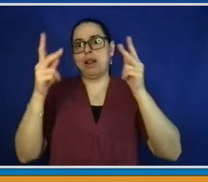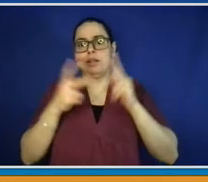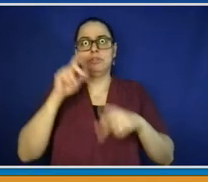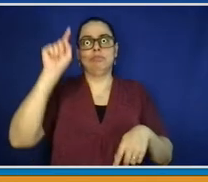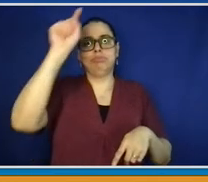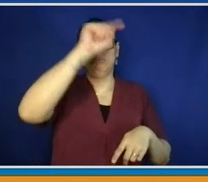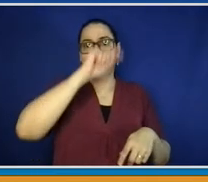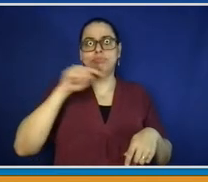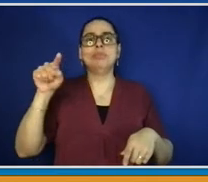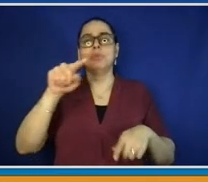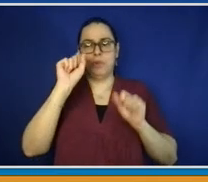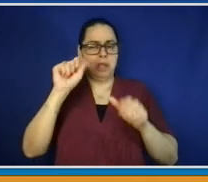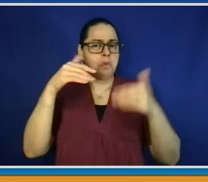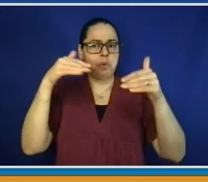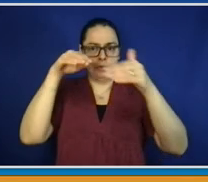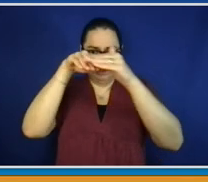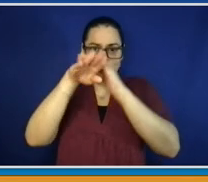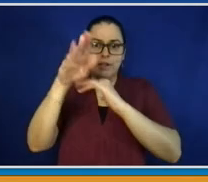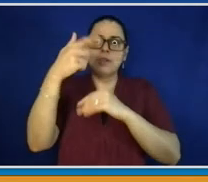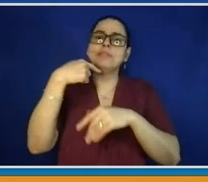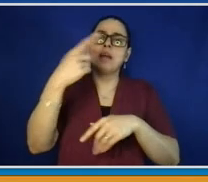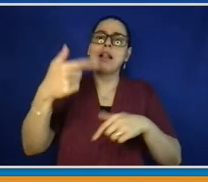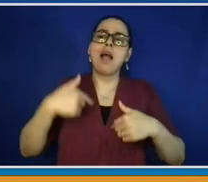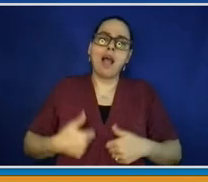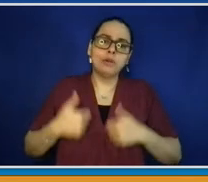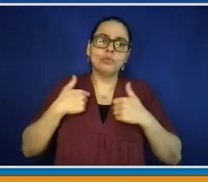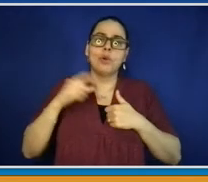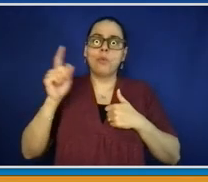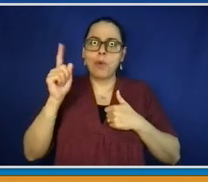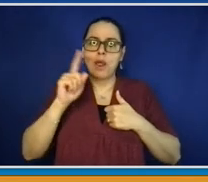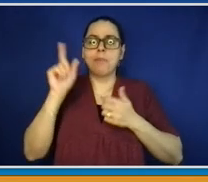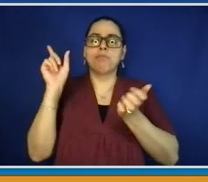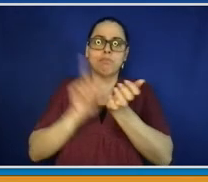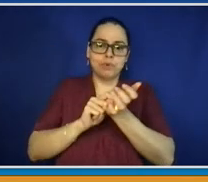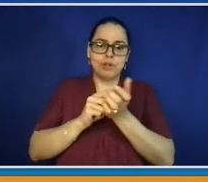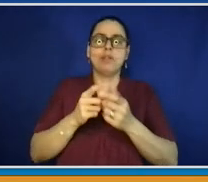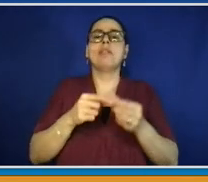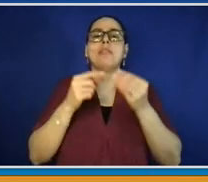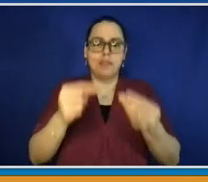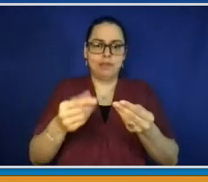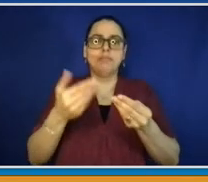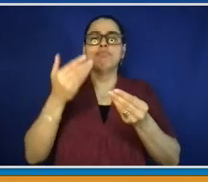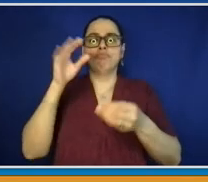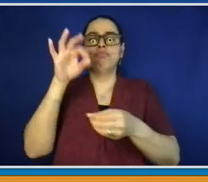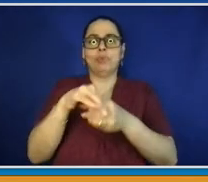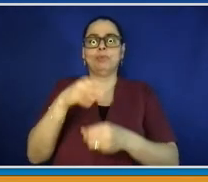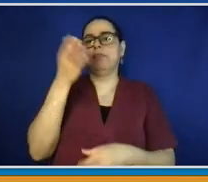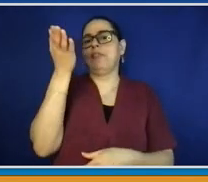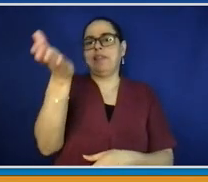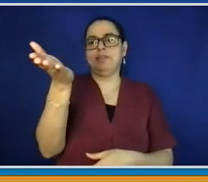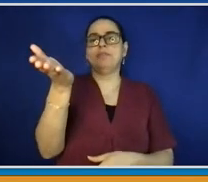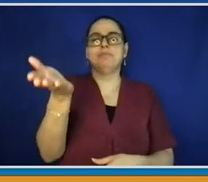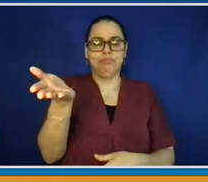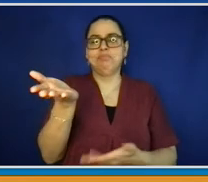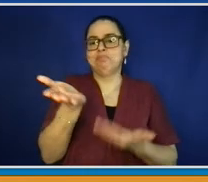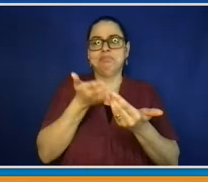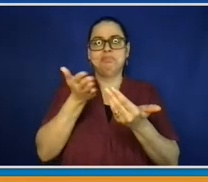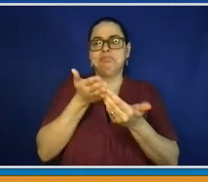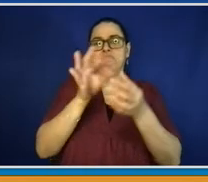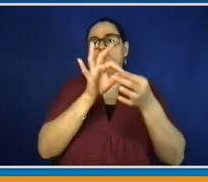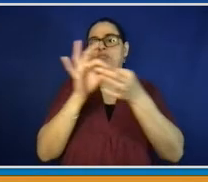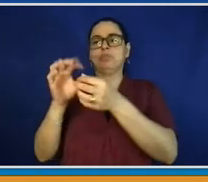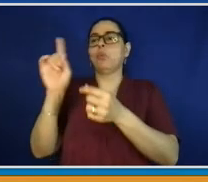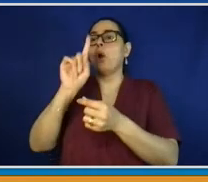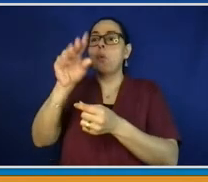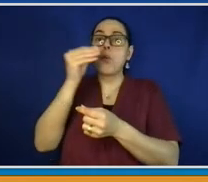And that will register you as having voted already. So if you appear at some other location, you'll be rejected because you've already been listed